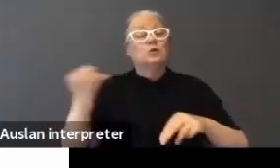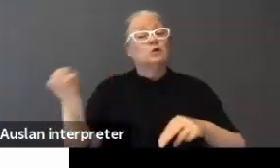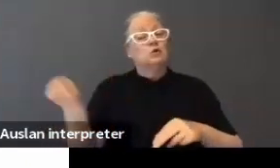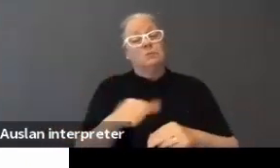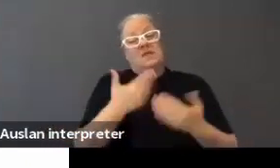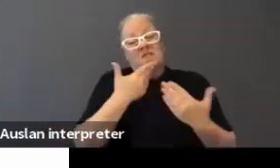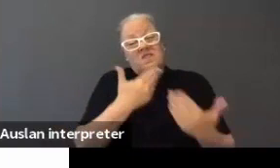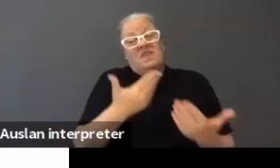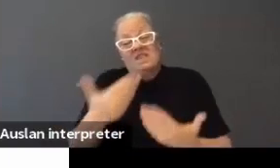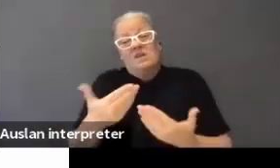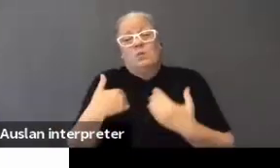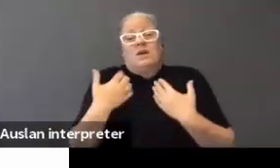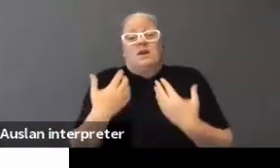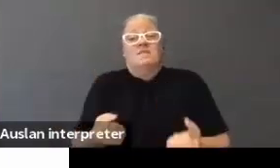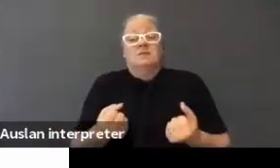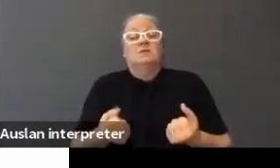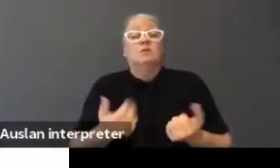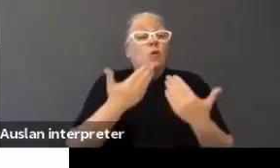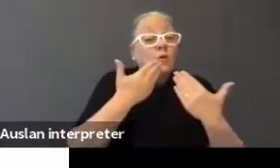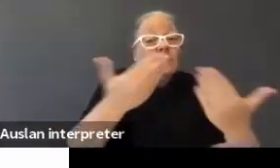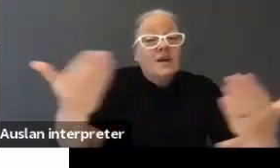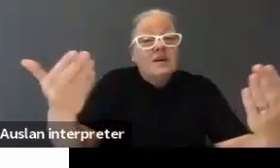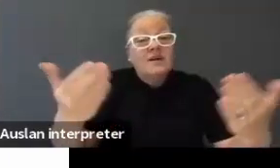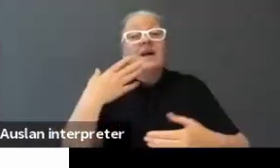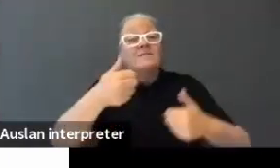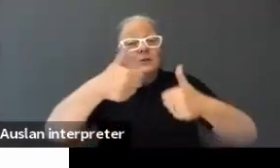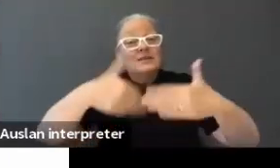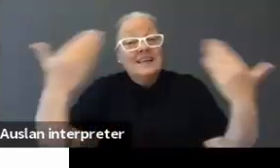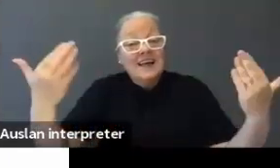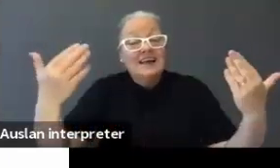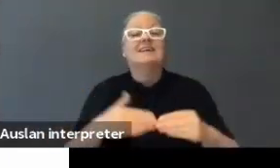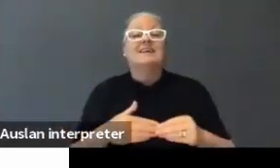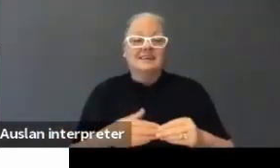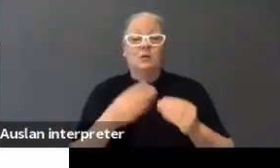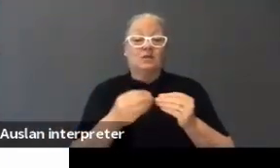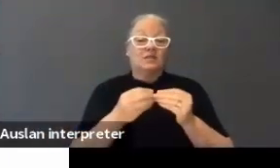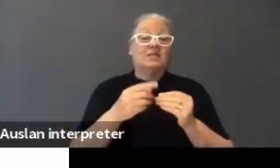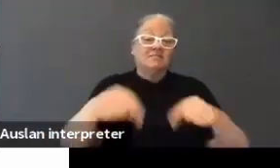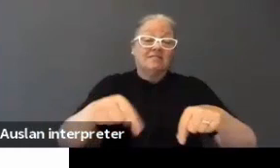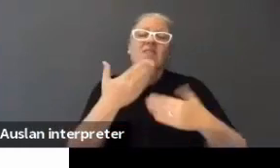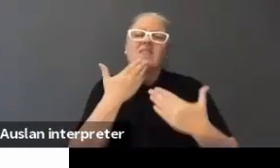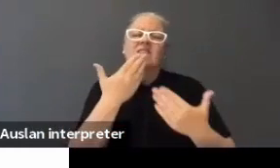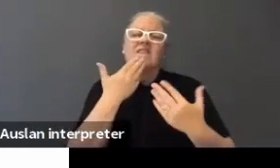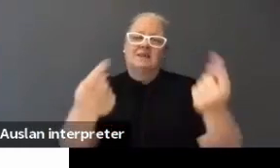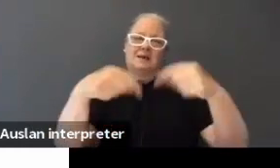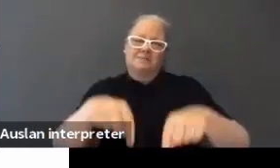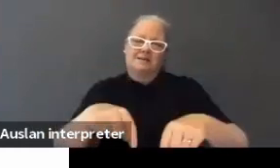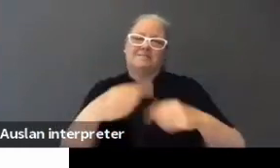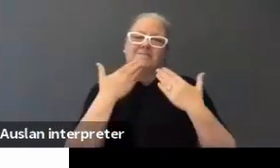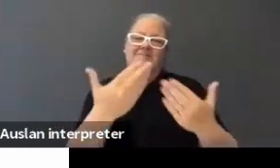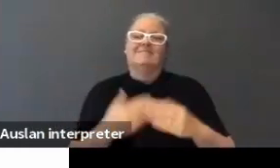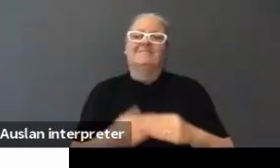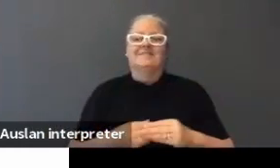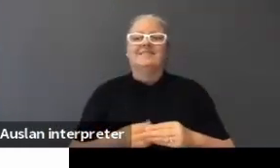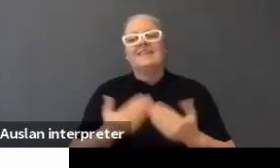are there. So thank you. Have a good day. And coming up weekend, and thank you for attending. Thank you, Gary.